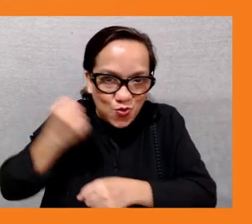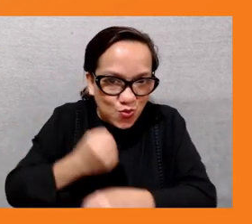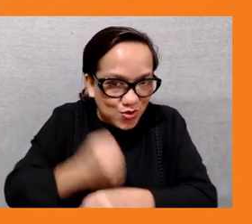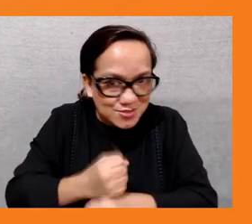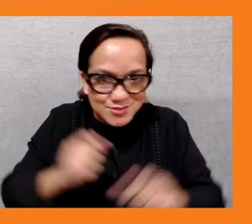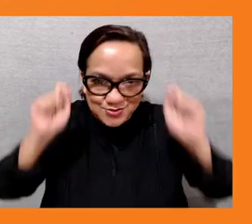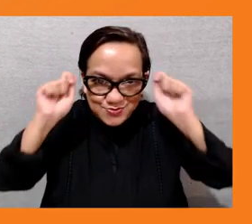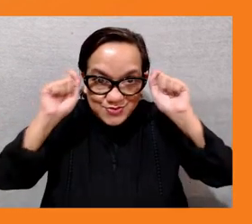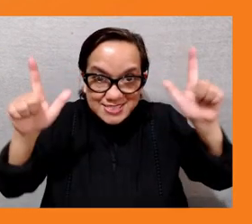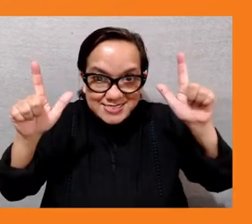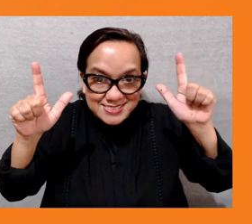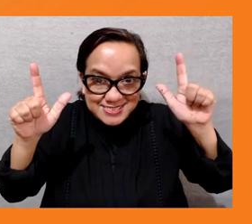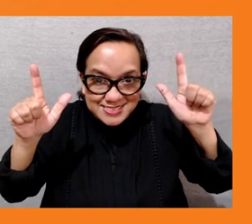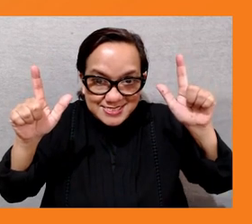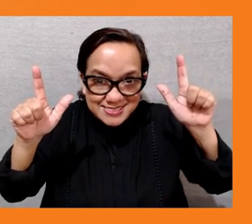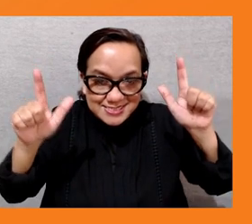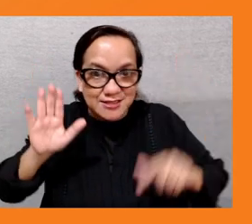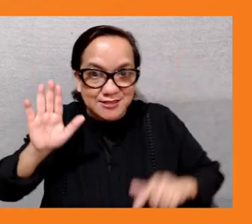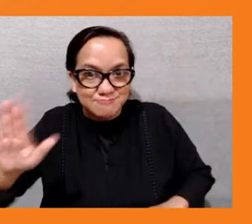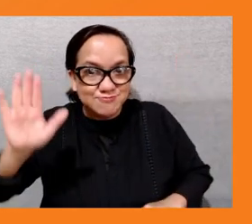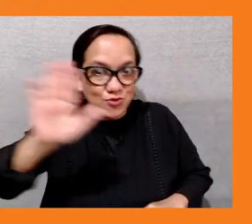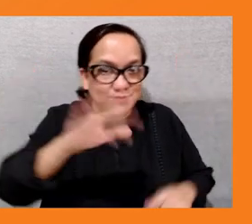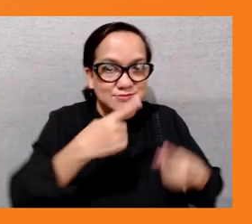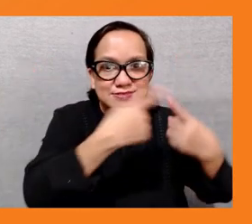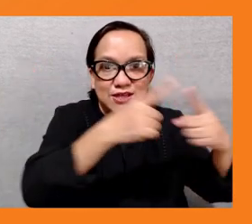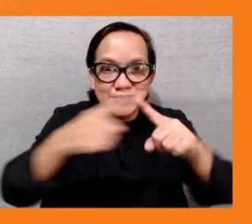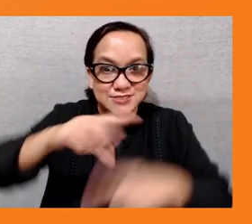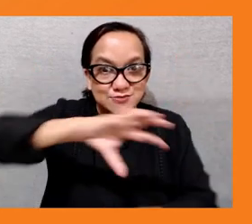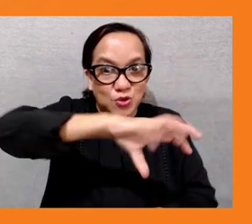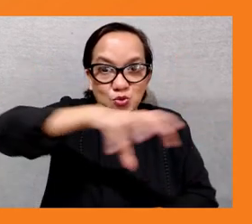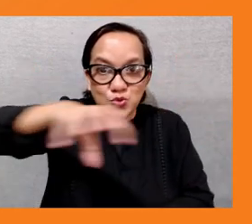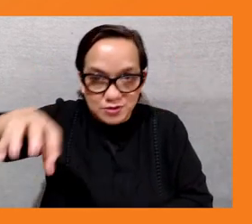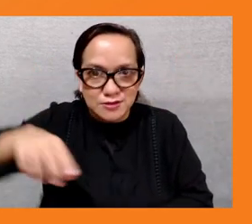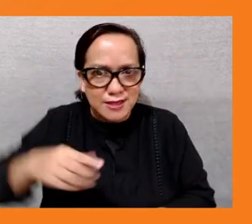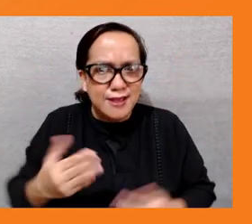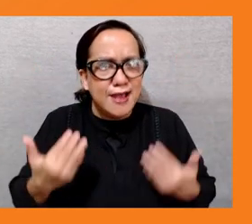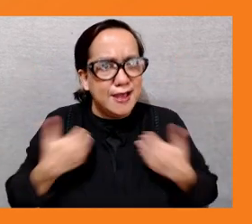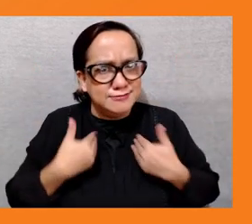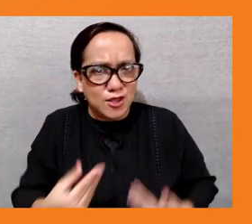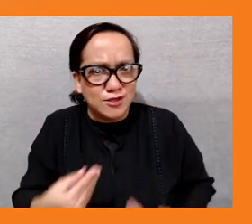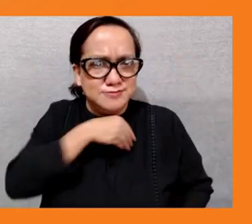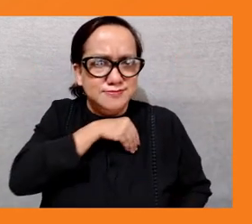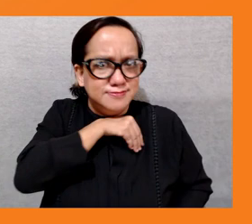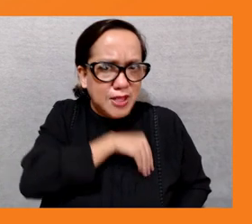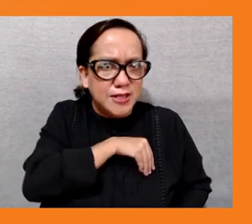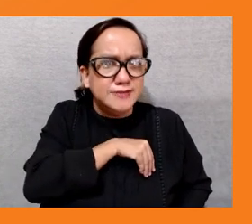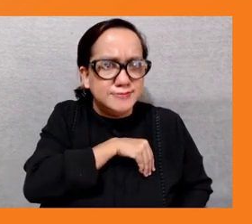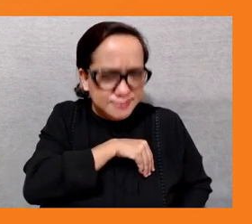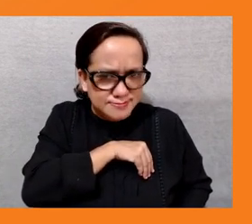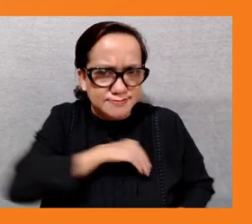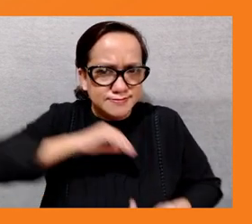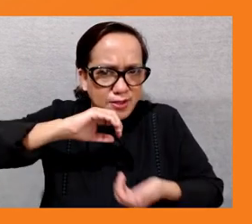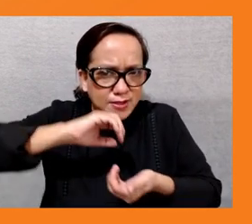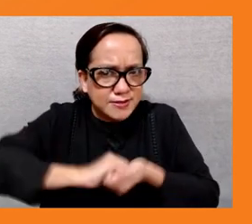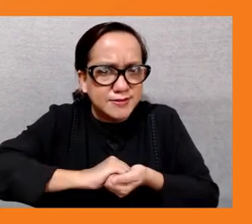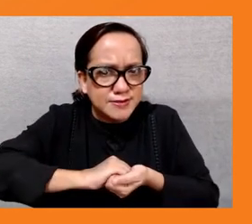in a just transition but what i really appreciated was that aside from partnering with government you worked with teachers